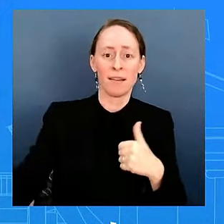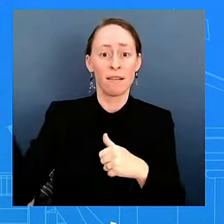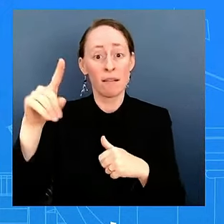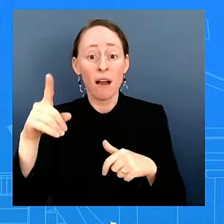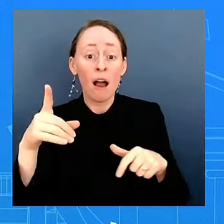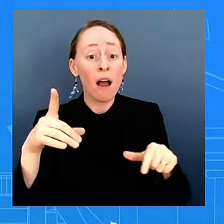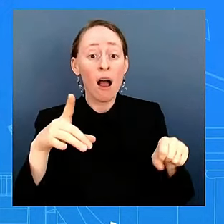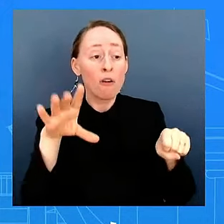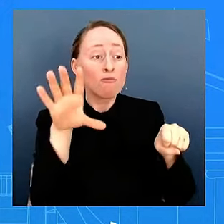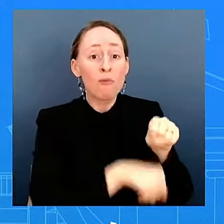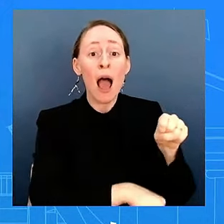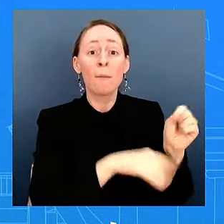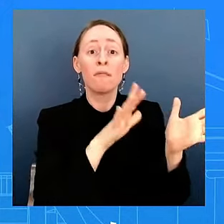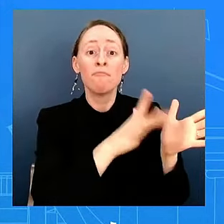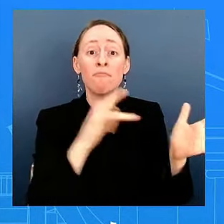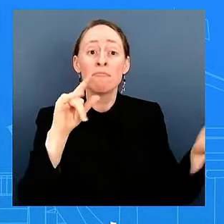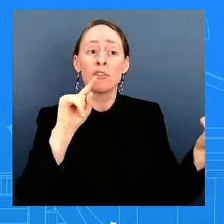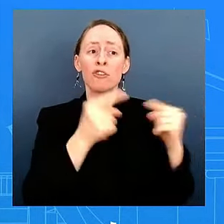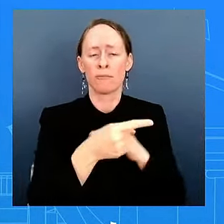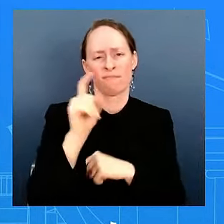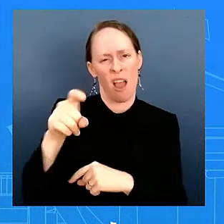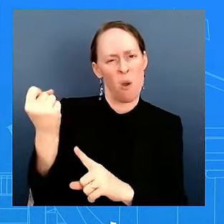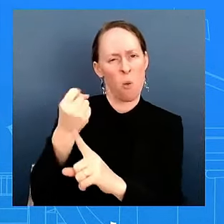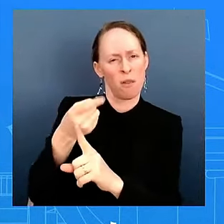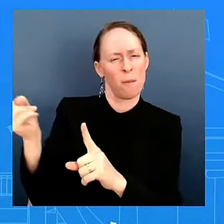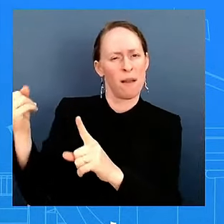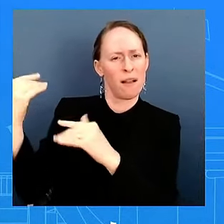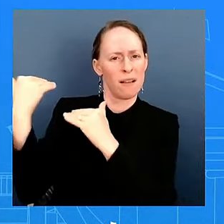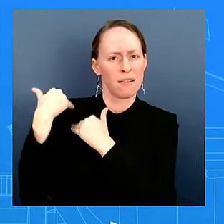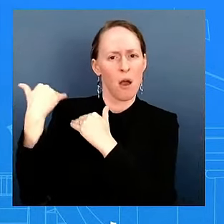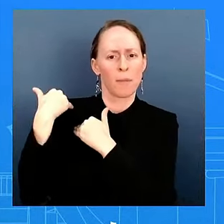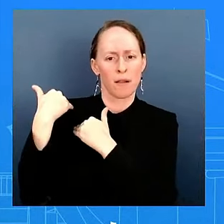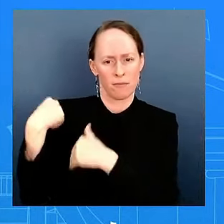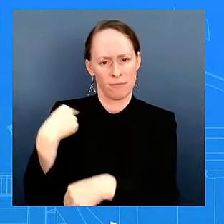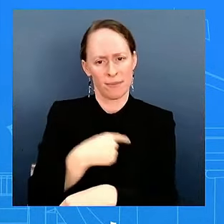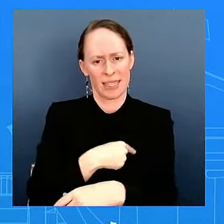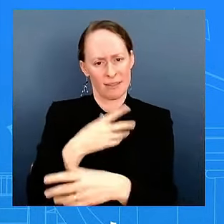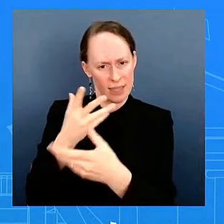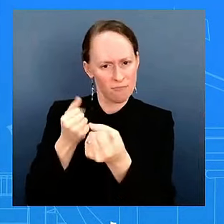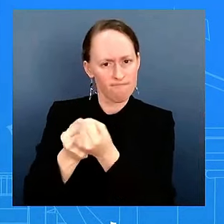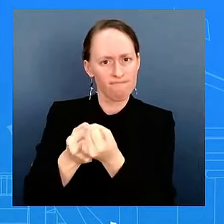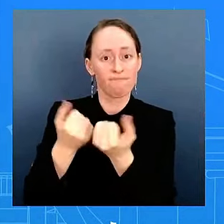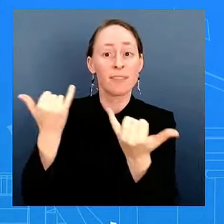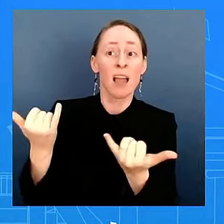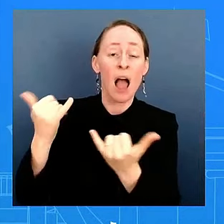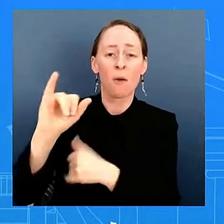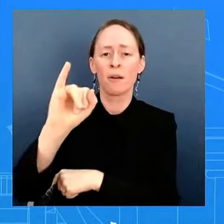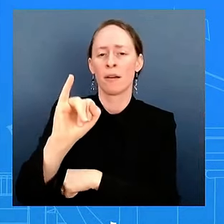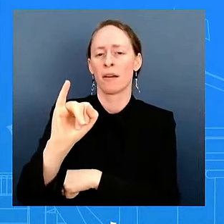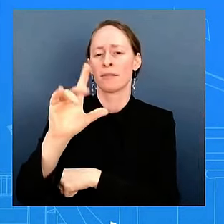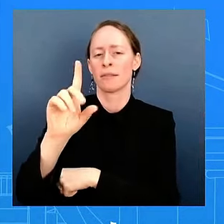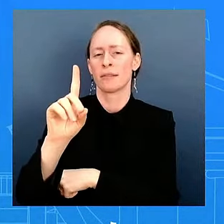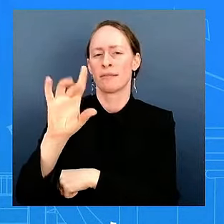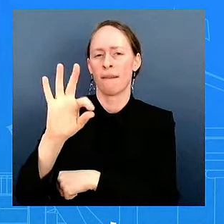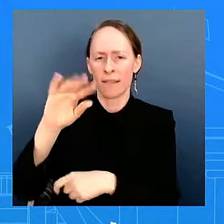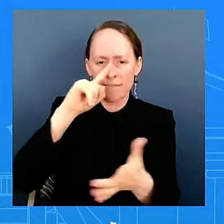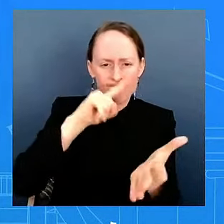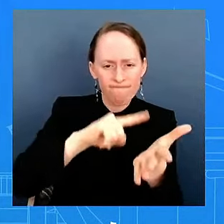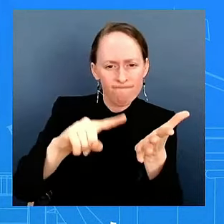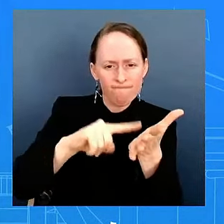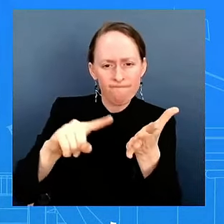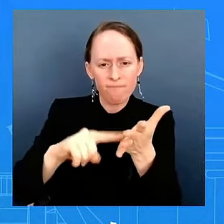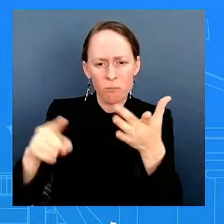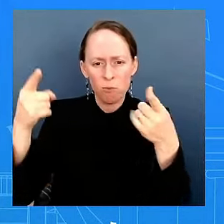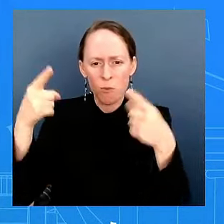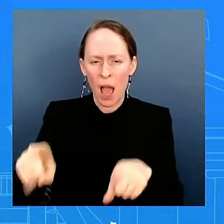that we support an IDF investigation into allegations of serious abuse of Palestinian detainees by IDF